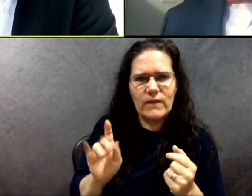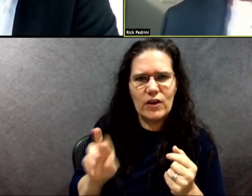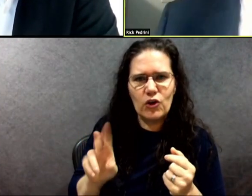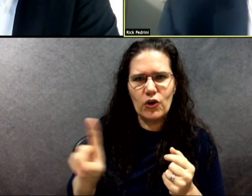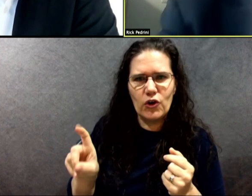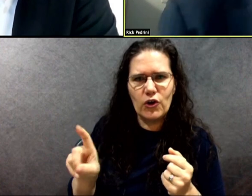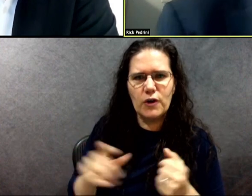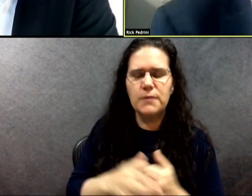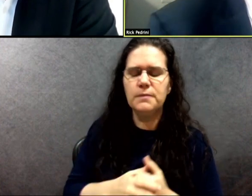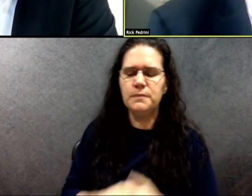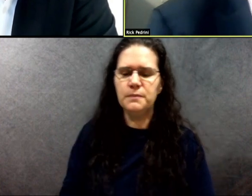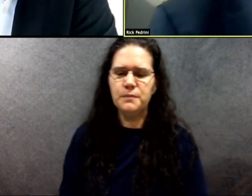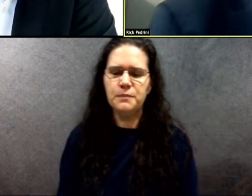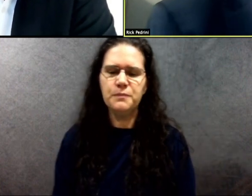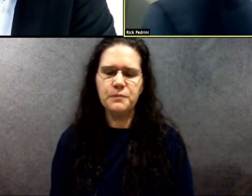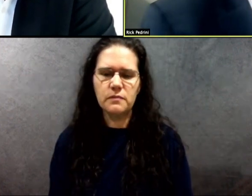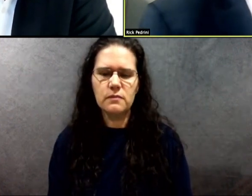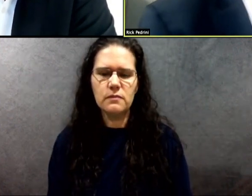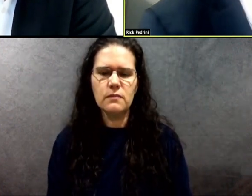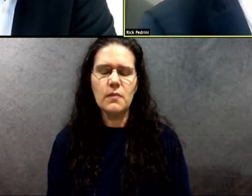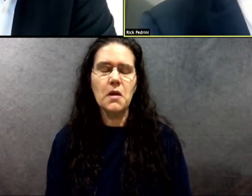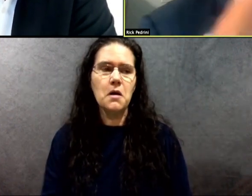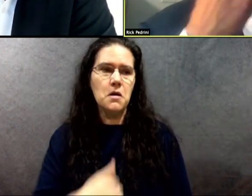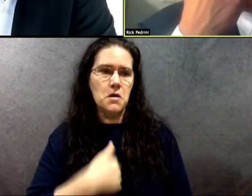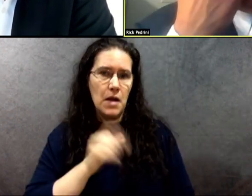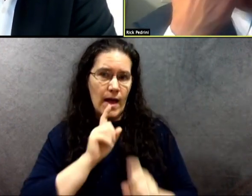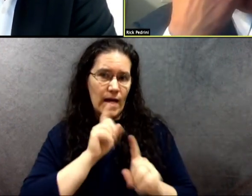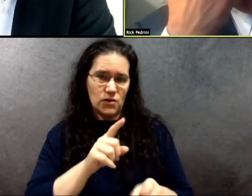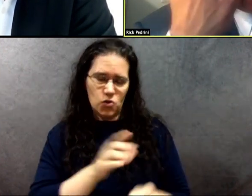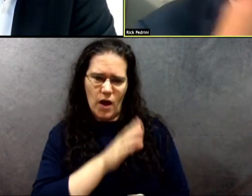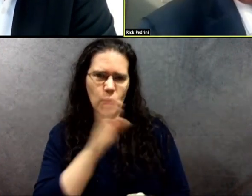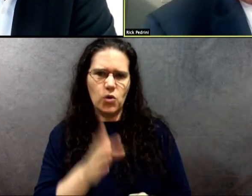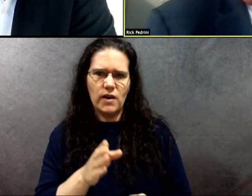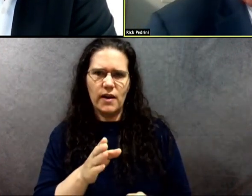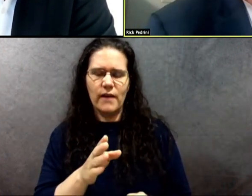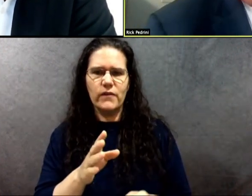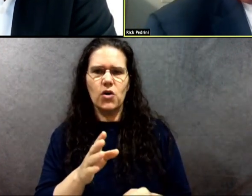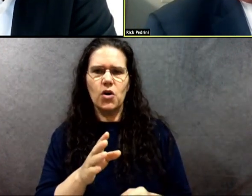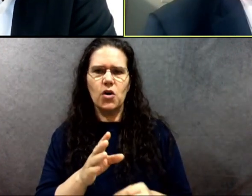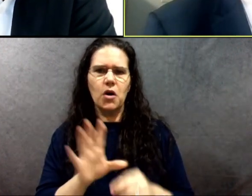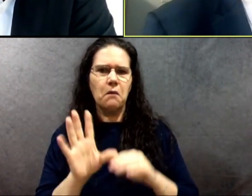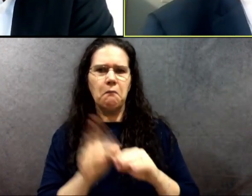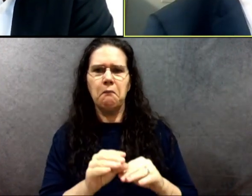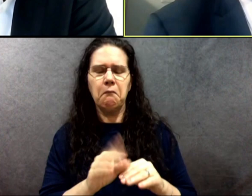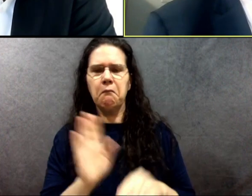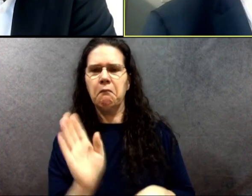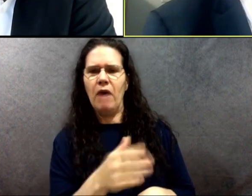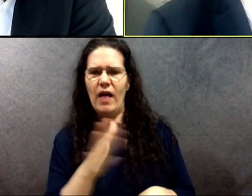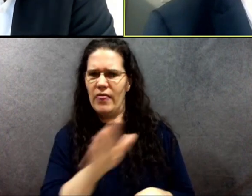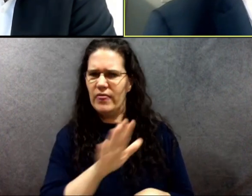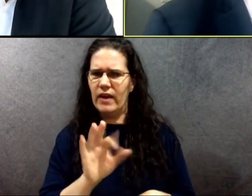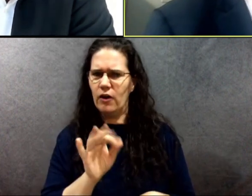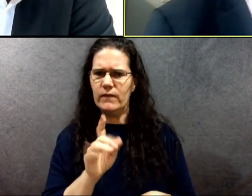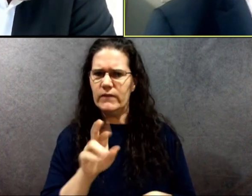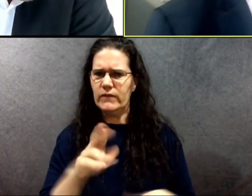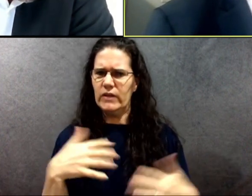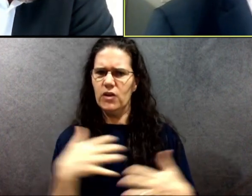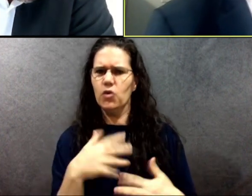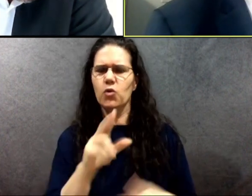I would certainly never discount their fears. Depending on what type of life experience they've had, what,